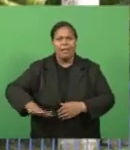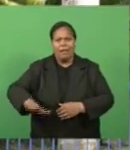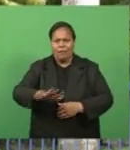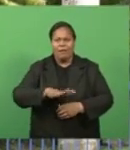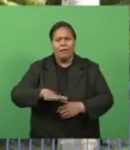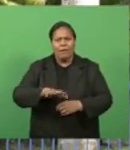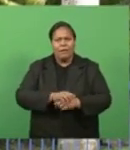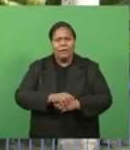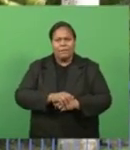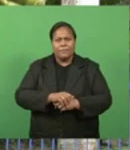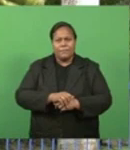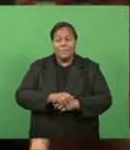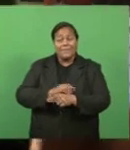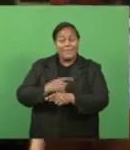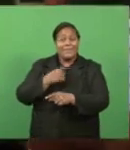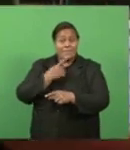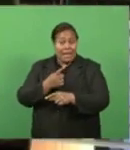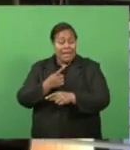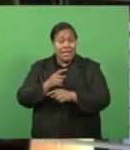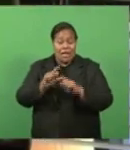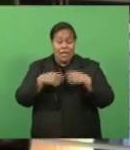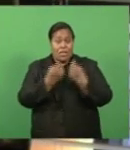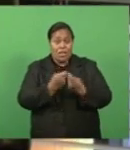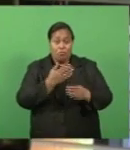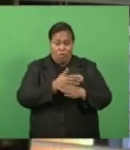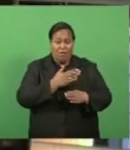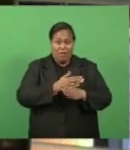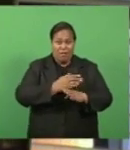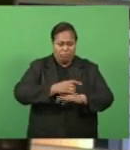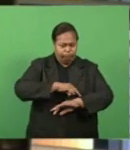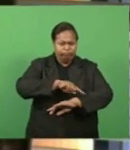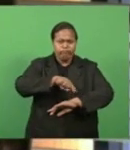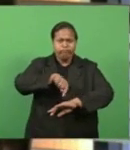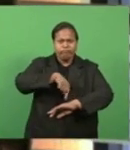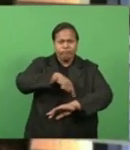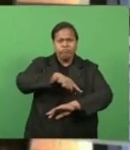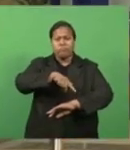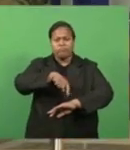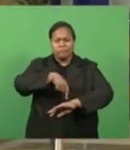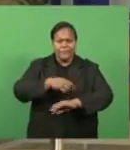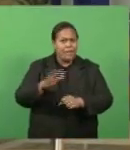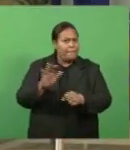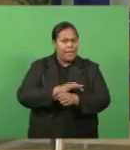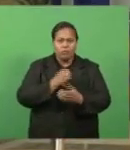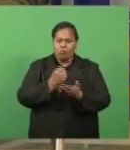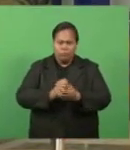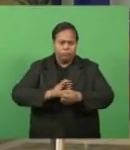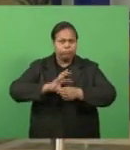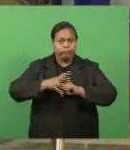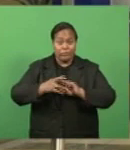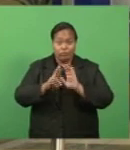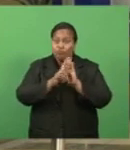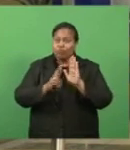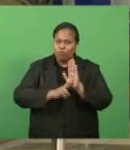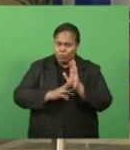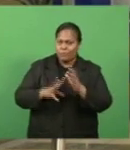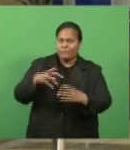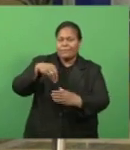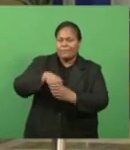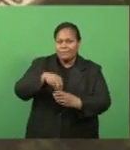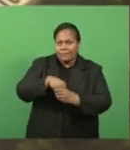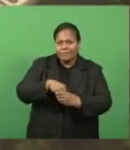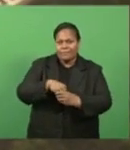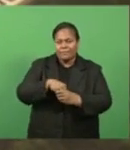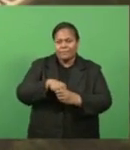Patel says while their teams are working around the clock, they also have to ensure all COVID-19 preventative measures are maintained, in addition to